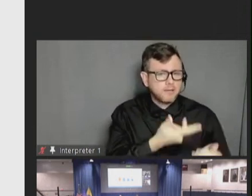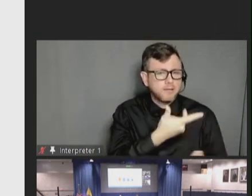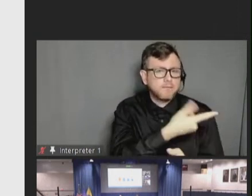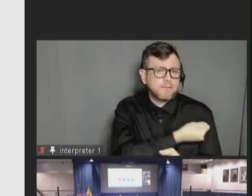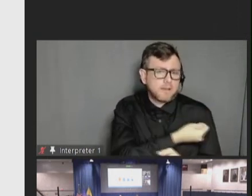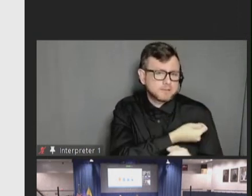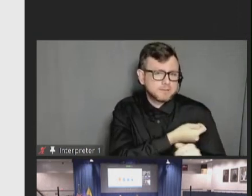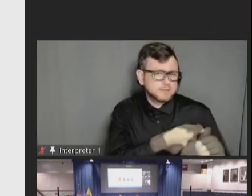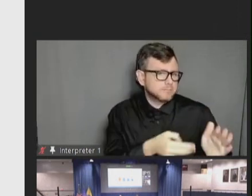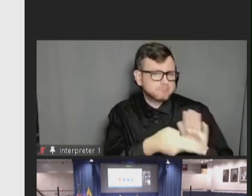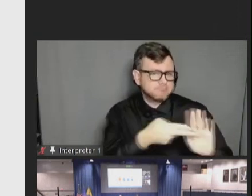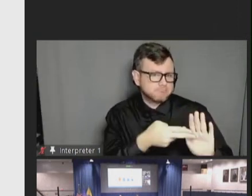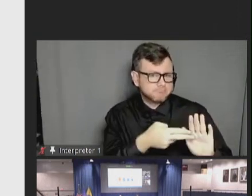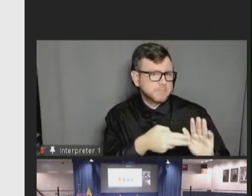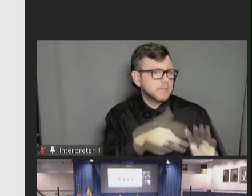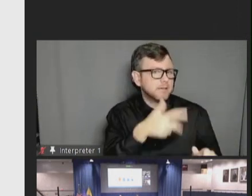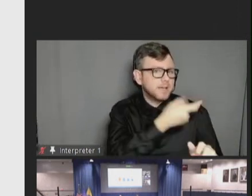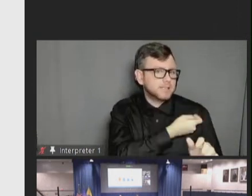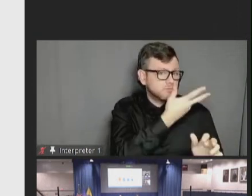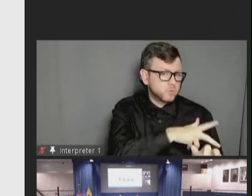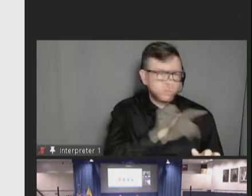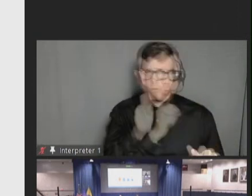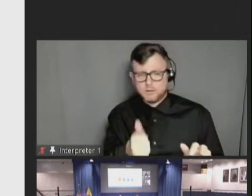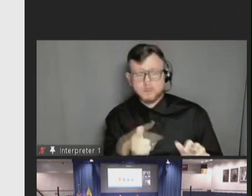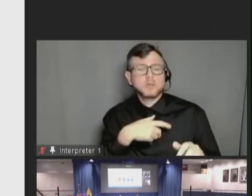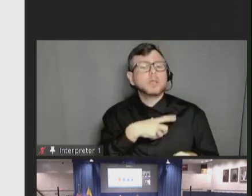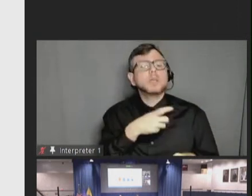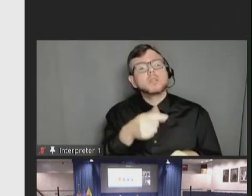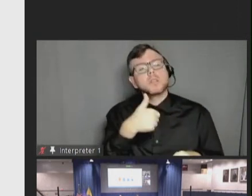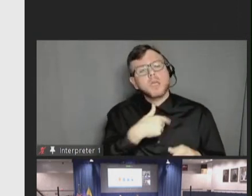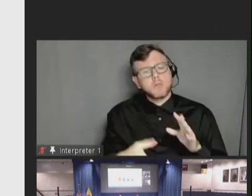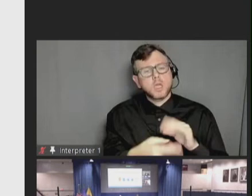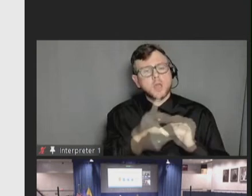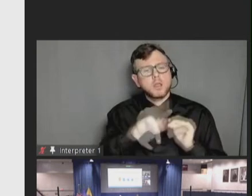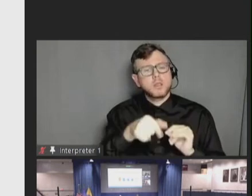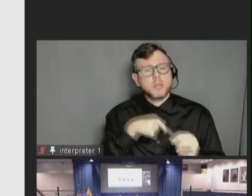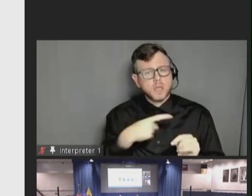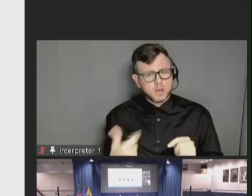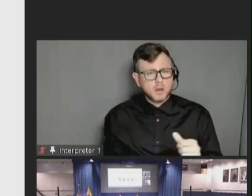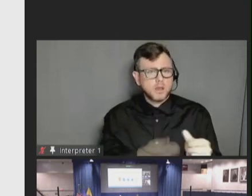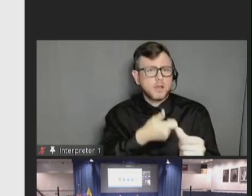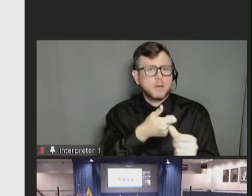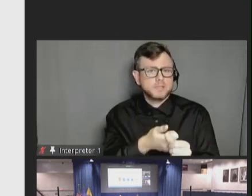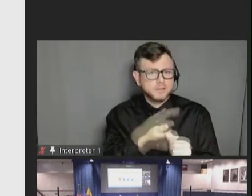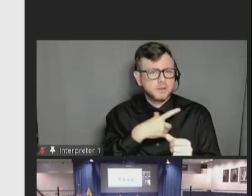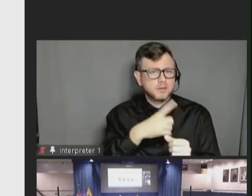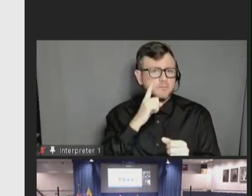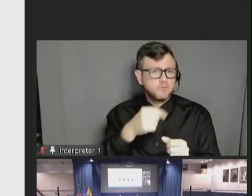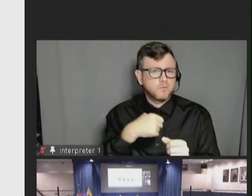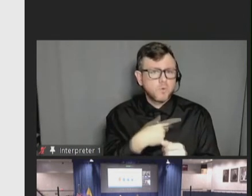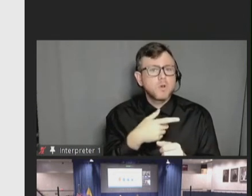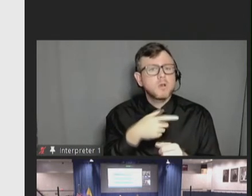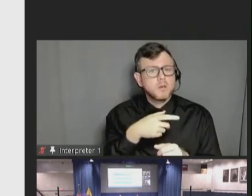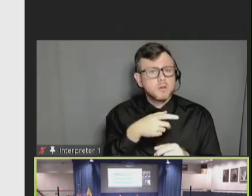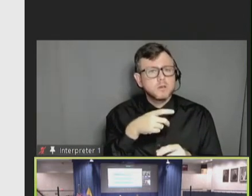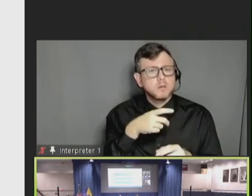that list of questions in an effort to outreach and encourage uptake of vaccines. Next slide, please.